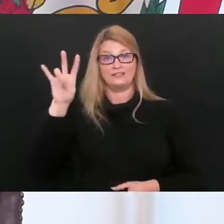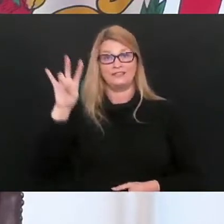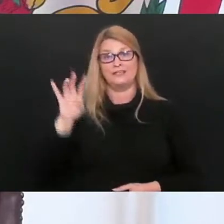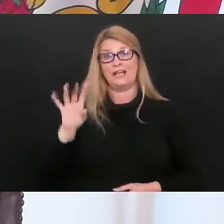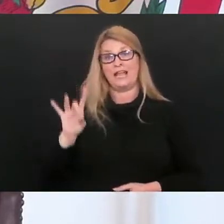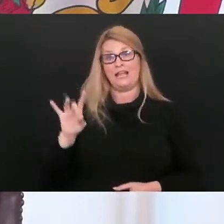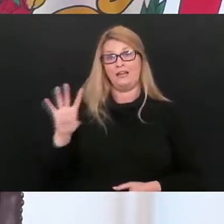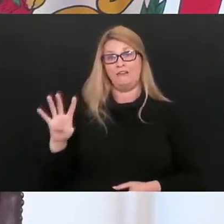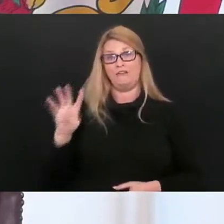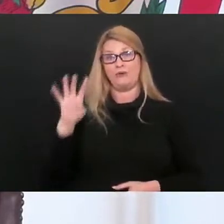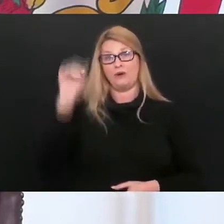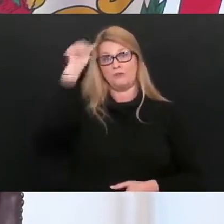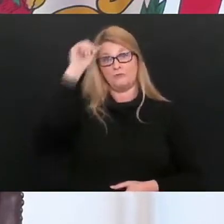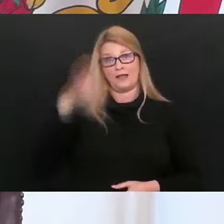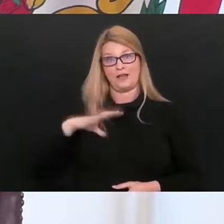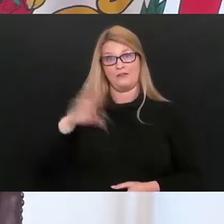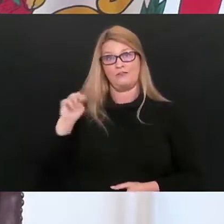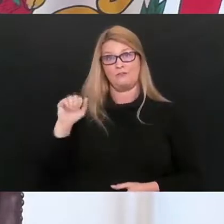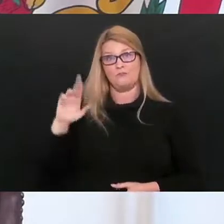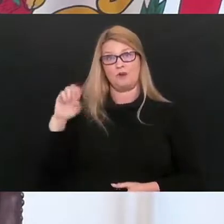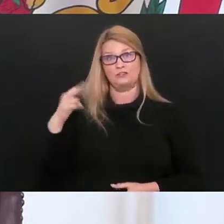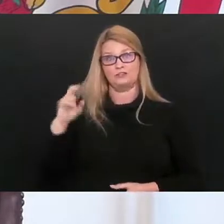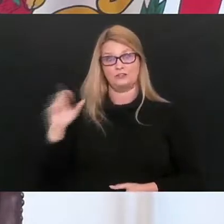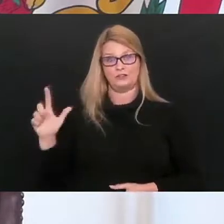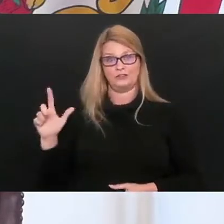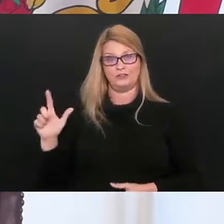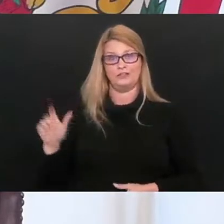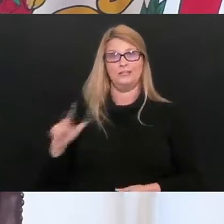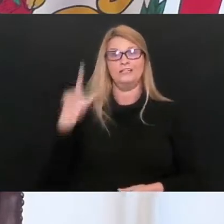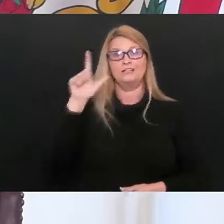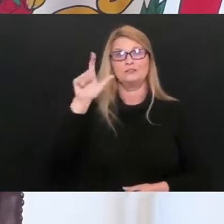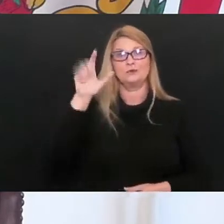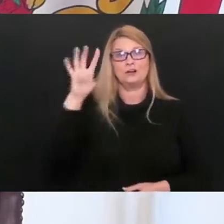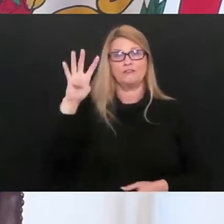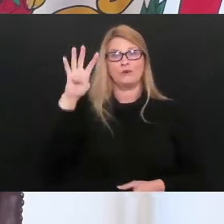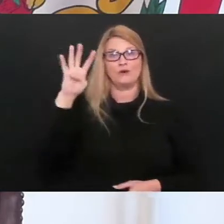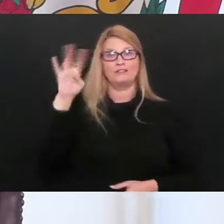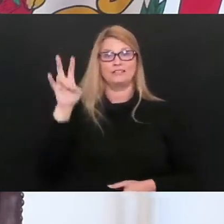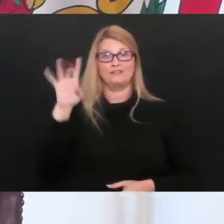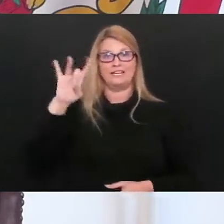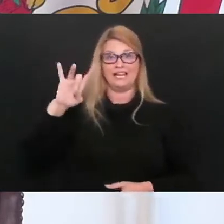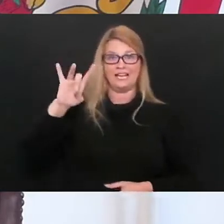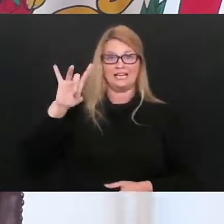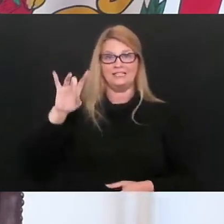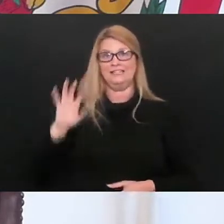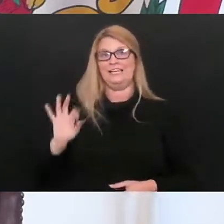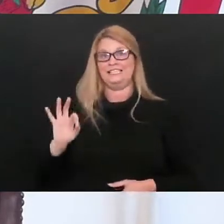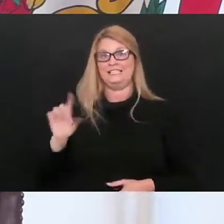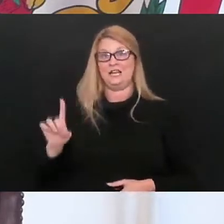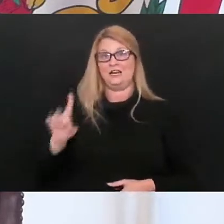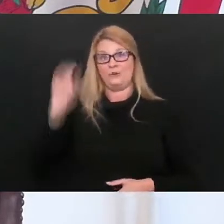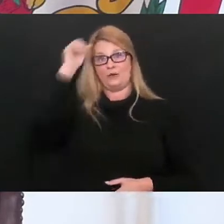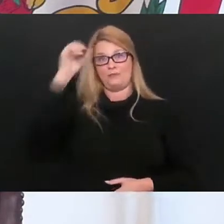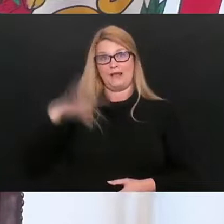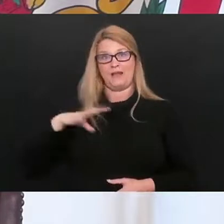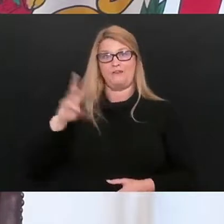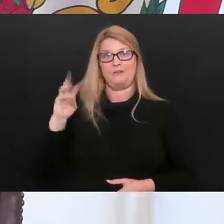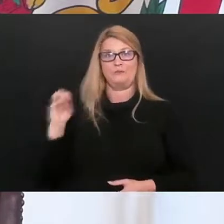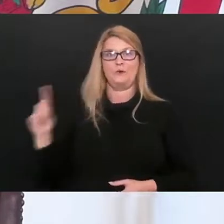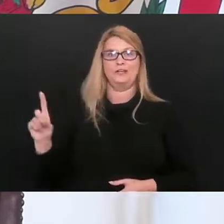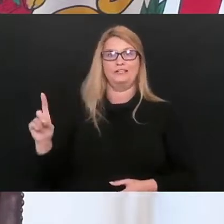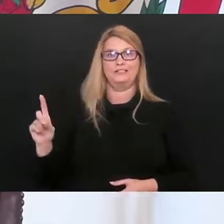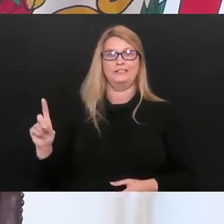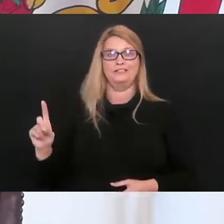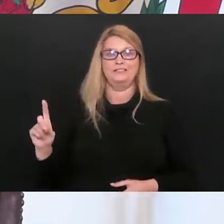is an 84-year-old male from Marshall County. Our 2,478th death is a 91-year-old male from Wood County.